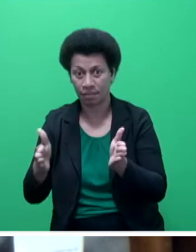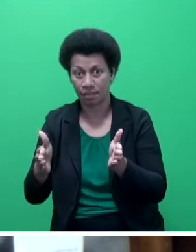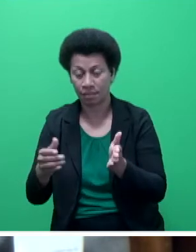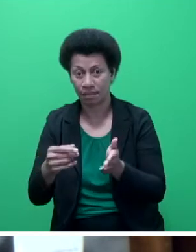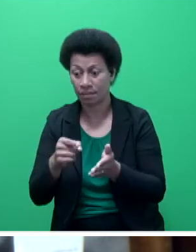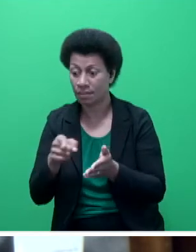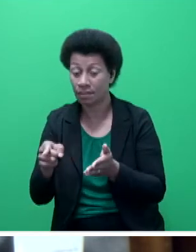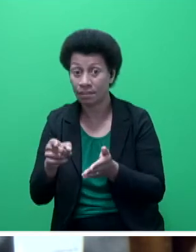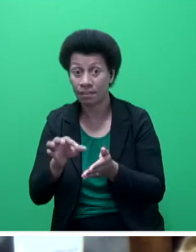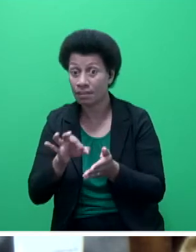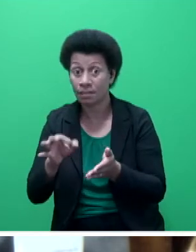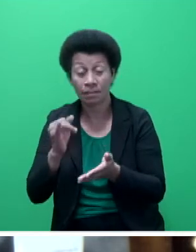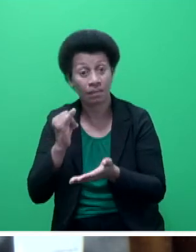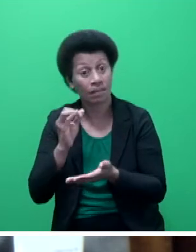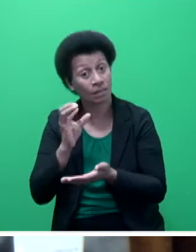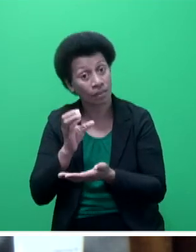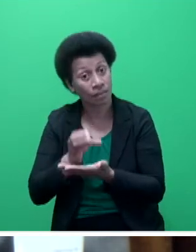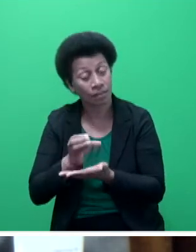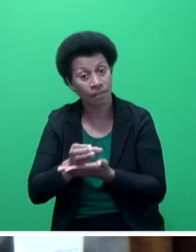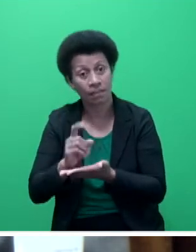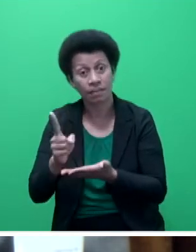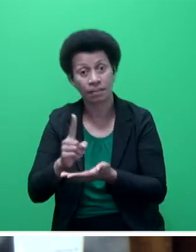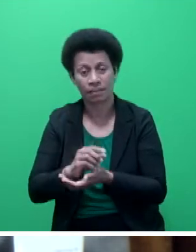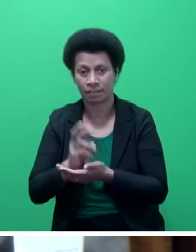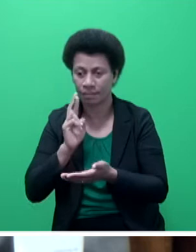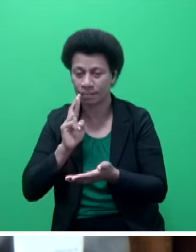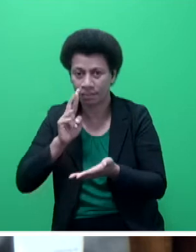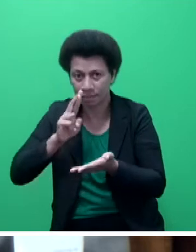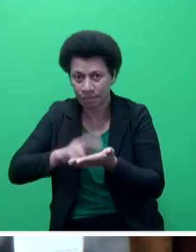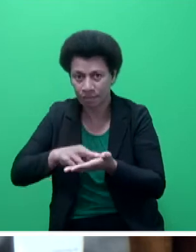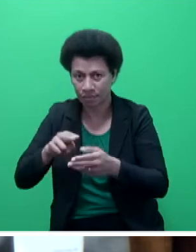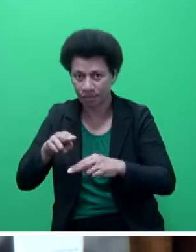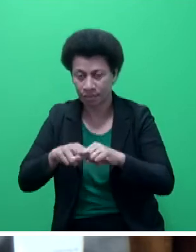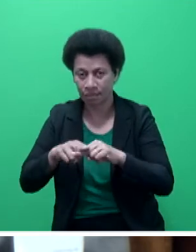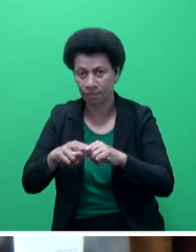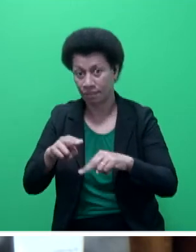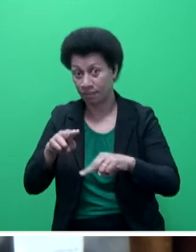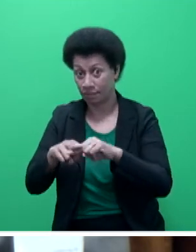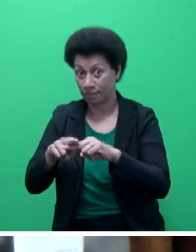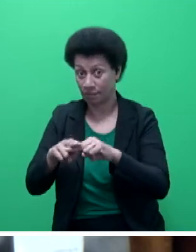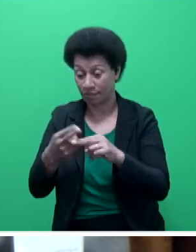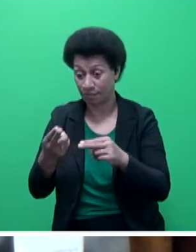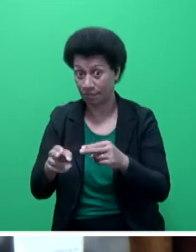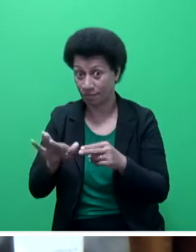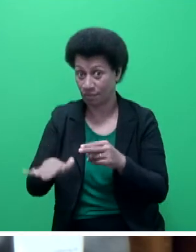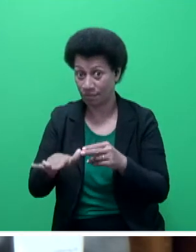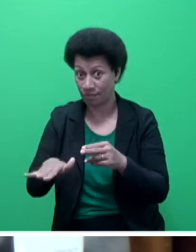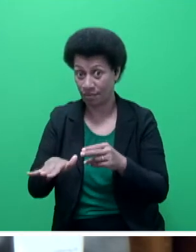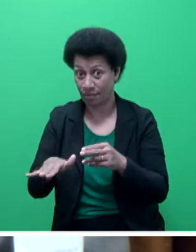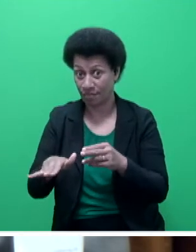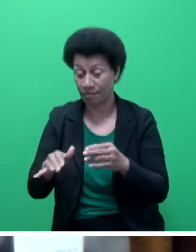This is, Mr Speaker, sir, one of the lowest levels of poverty ever registered in Fiji. Fiji's poverty trend, Mr Speaker, sir, is as such,